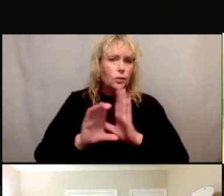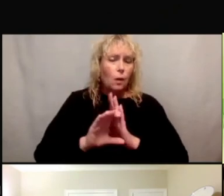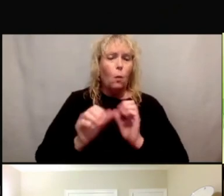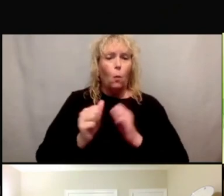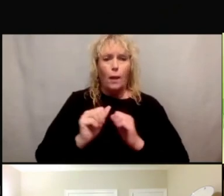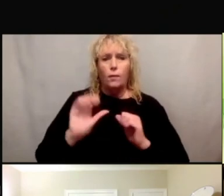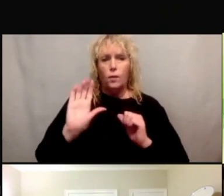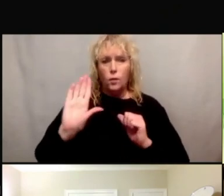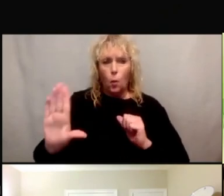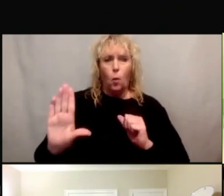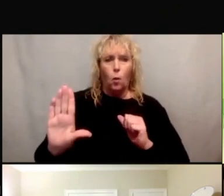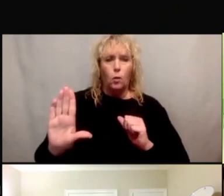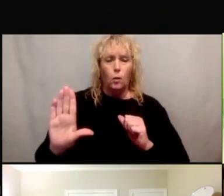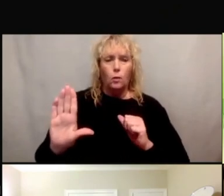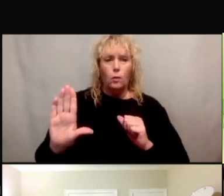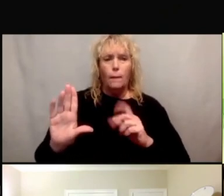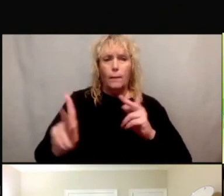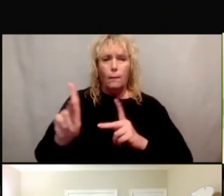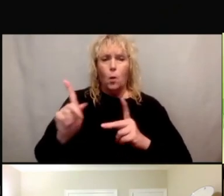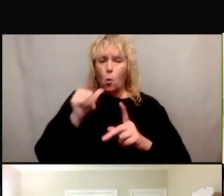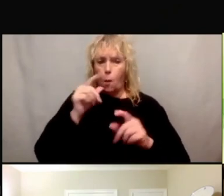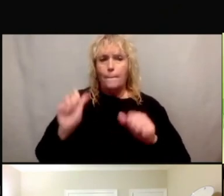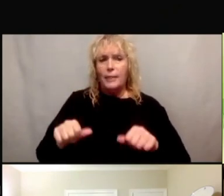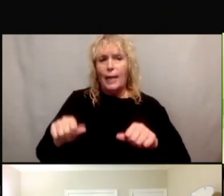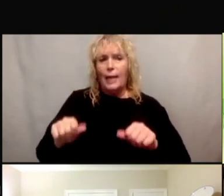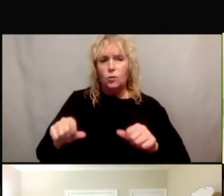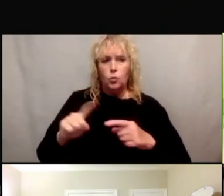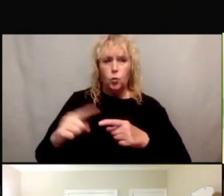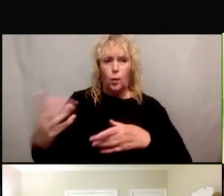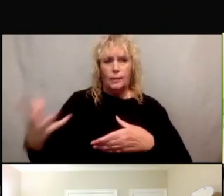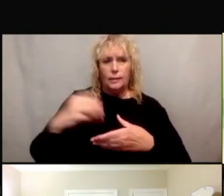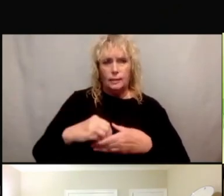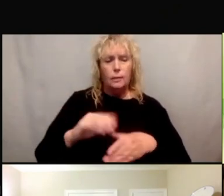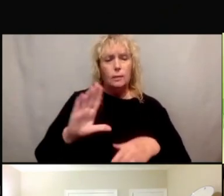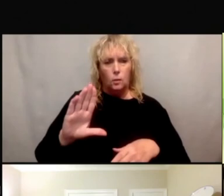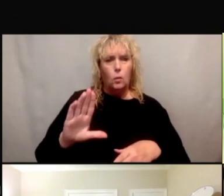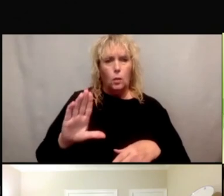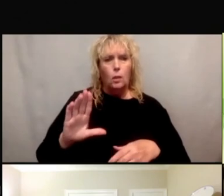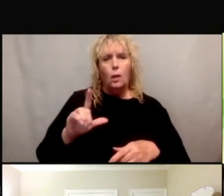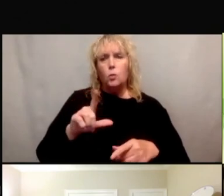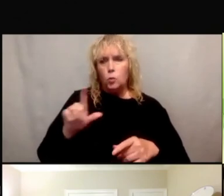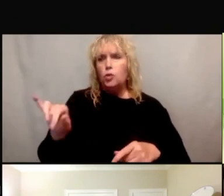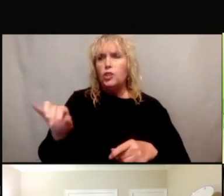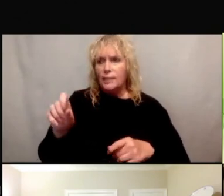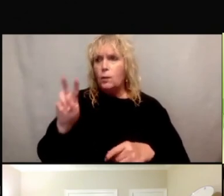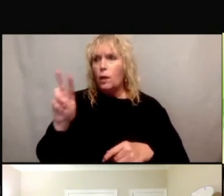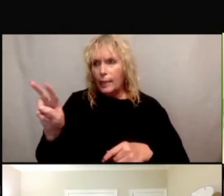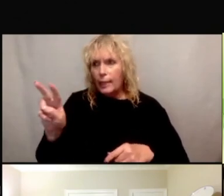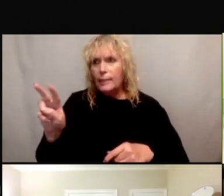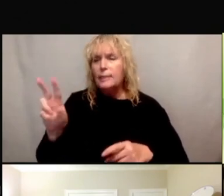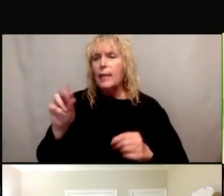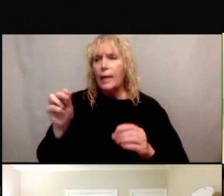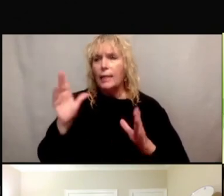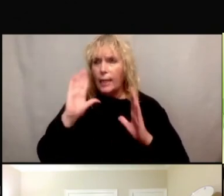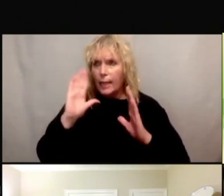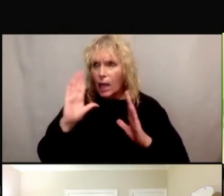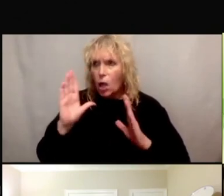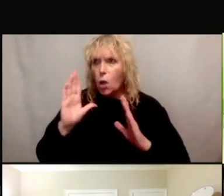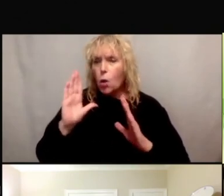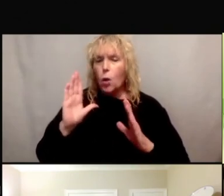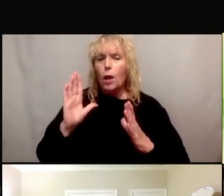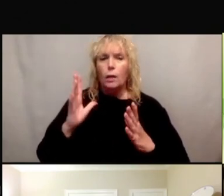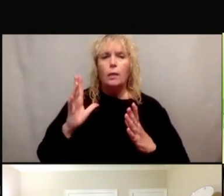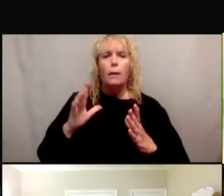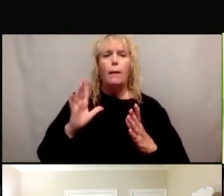and, and just seeing and hearing, we learned so much by doing this and actually change our approaches after doing